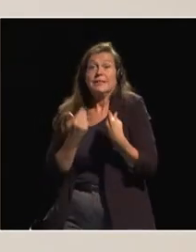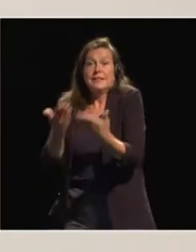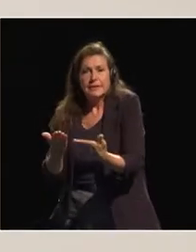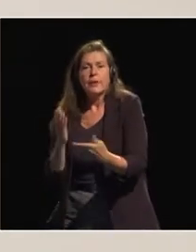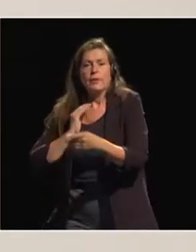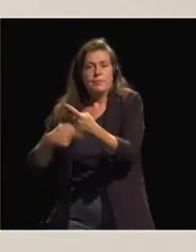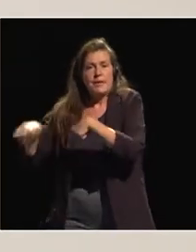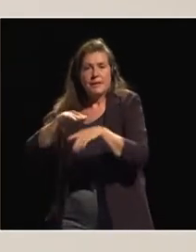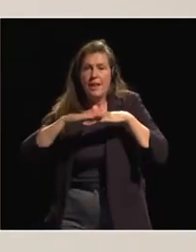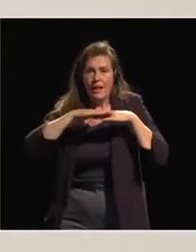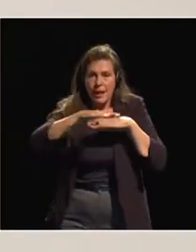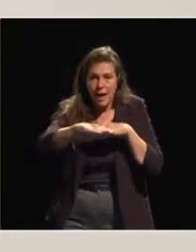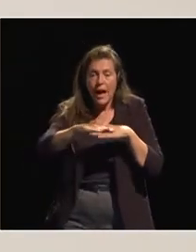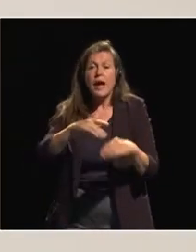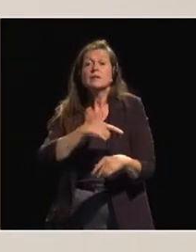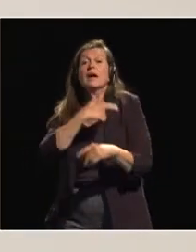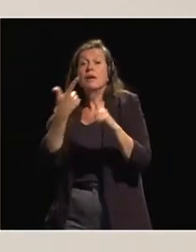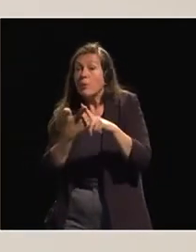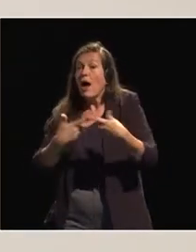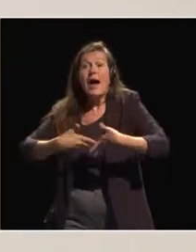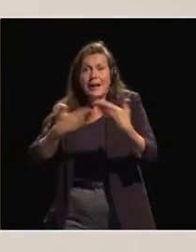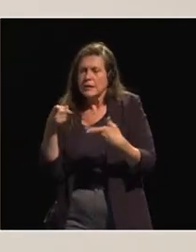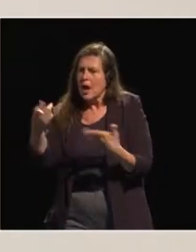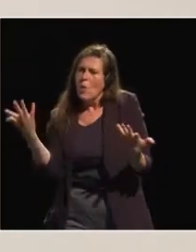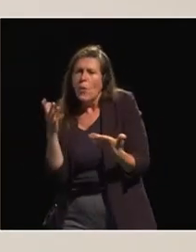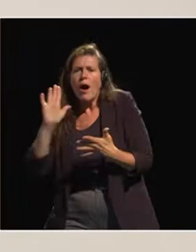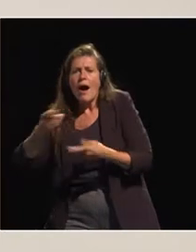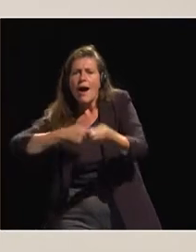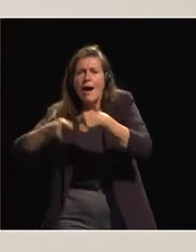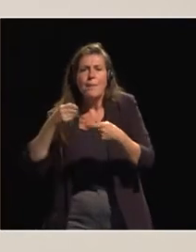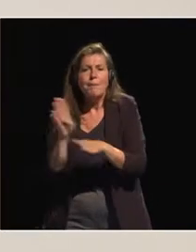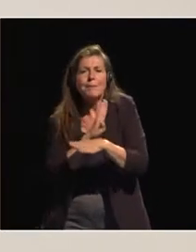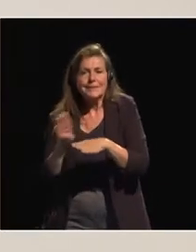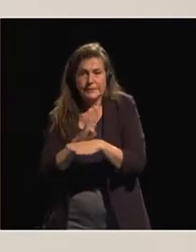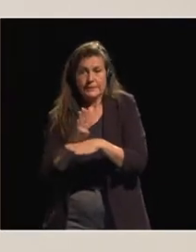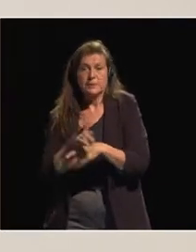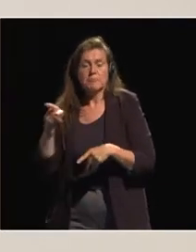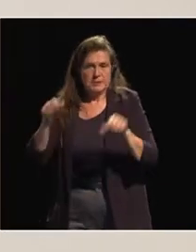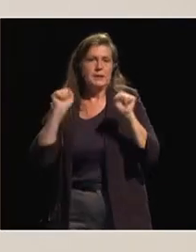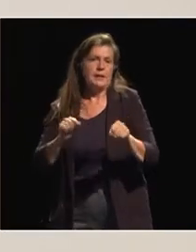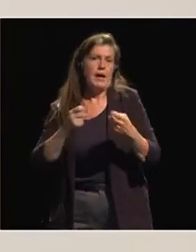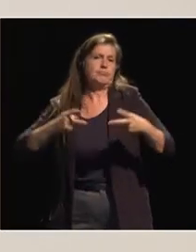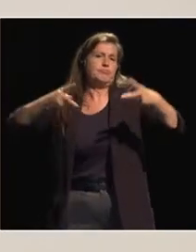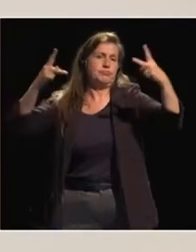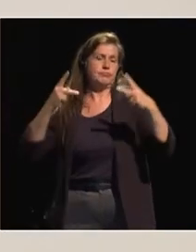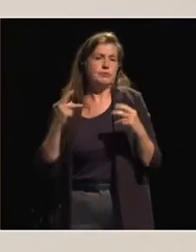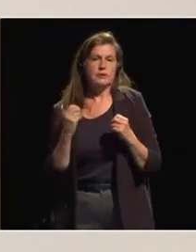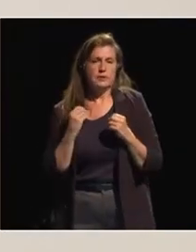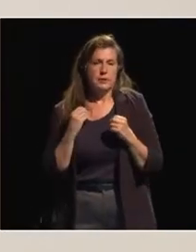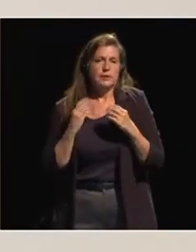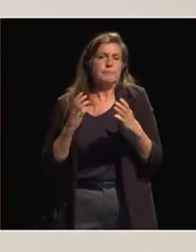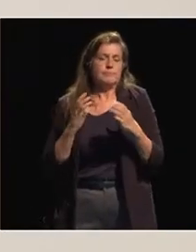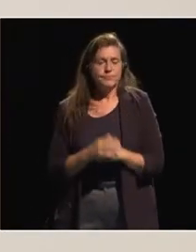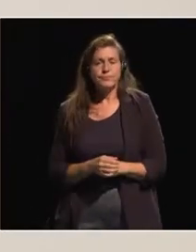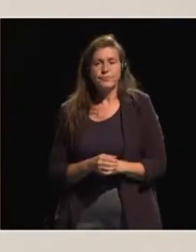providing anything that can help them to grow their business, I'm sure they can prosper. And also by funding